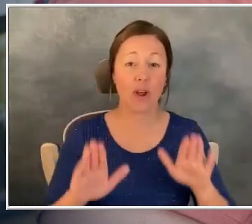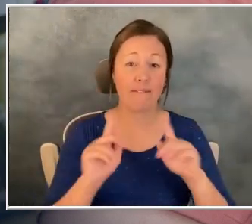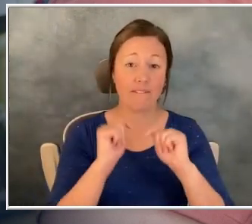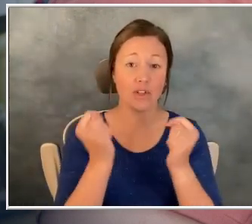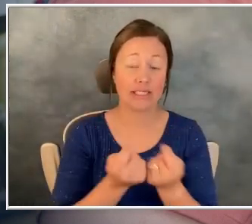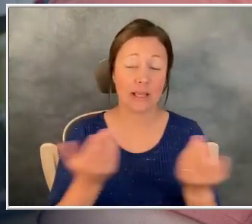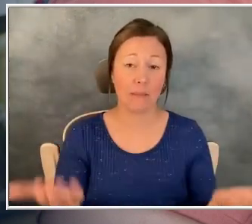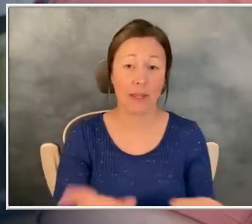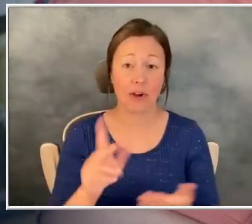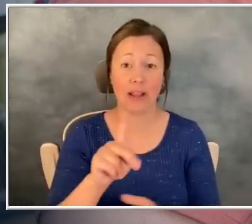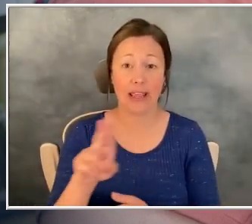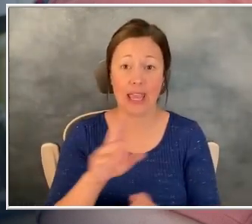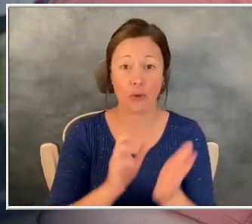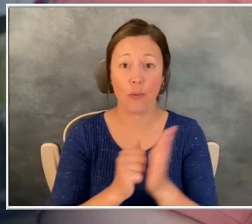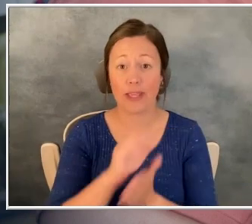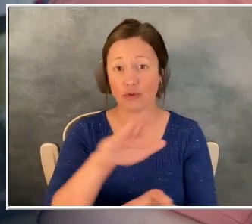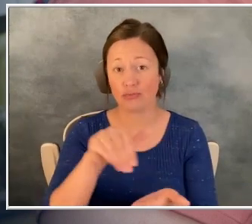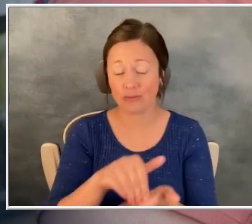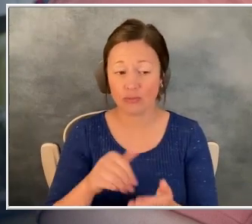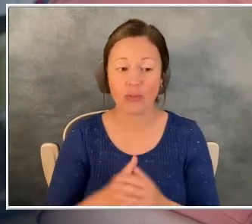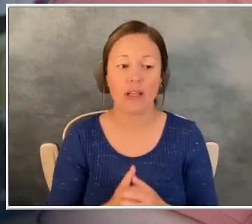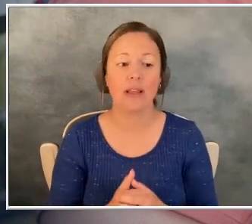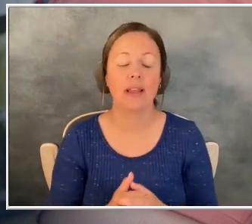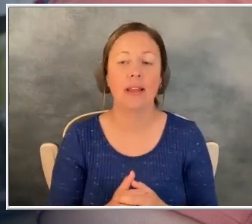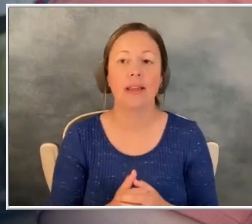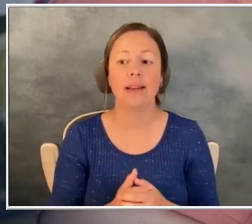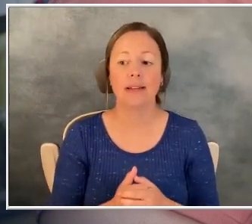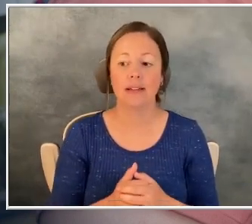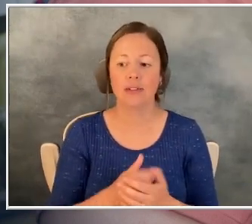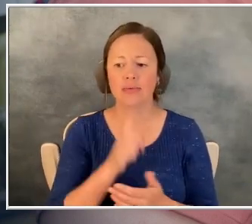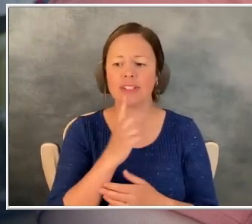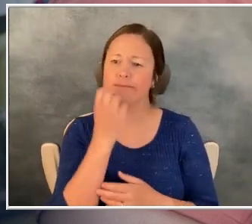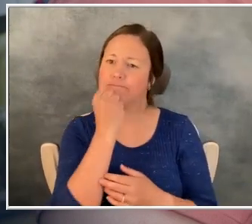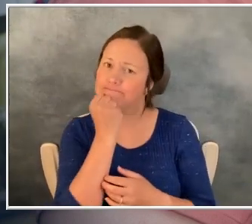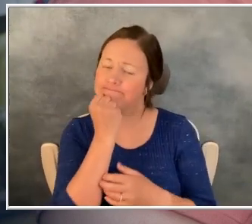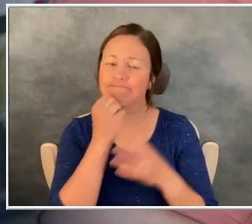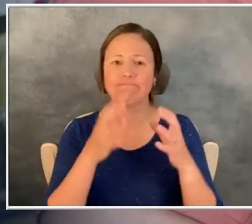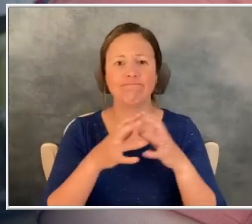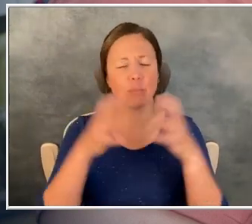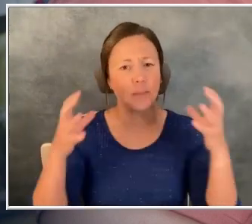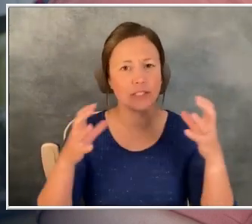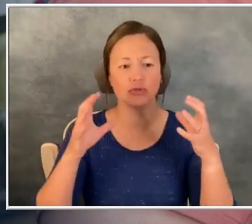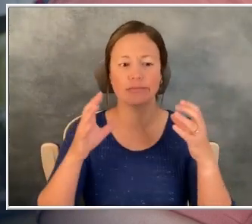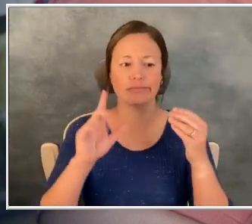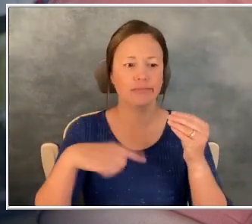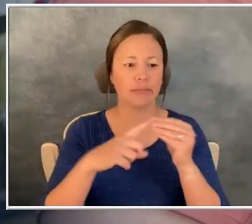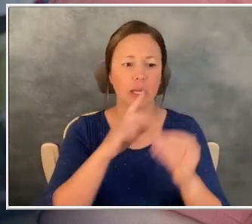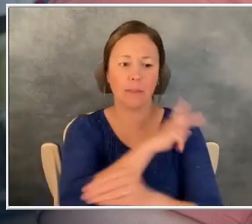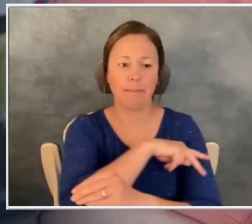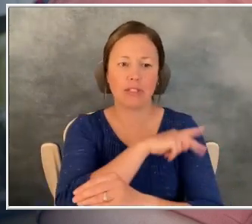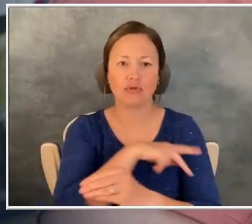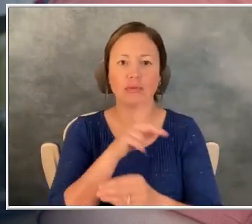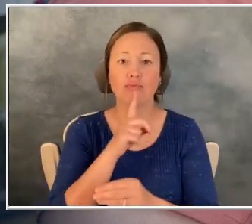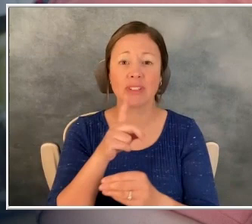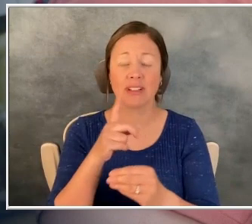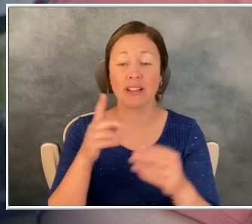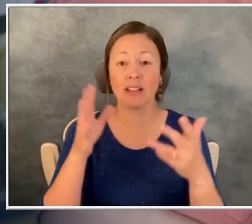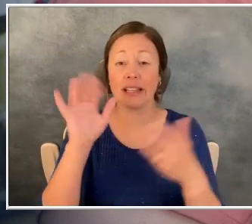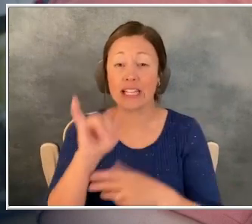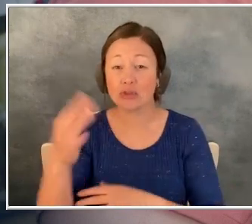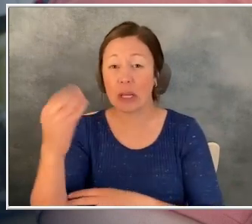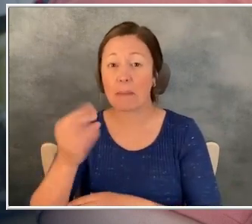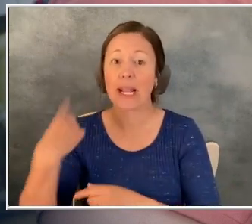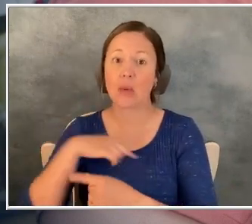here at the KU Cancer Center and we care deeply about our patients and we fight every day with insurance companies